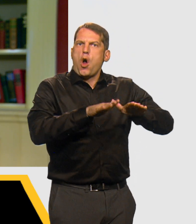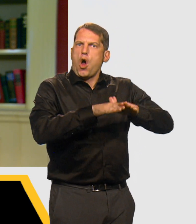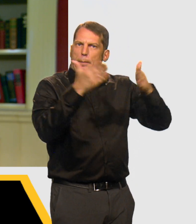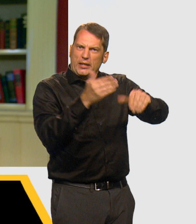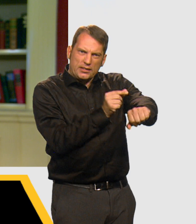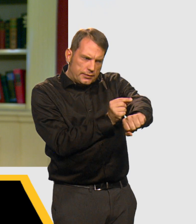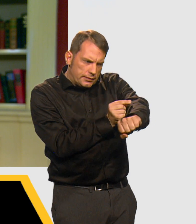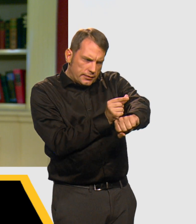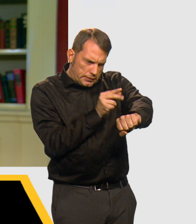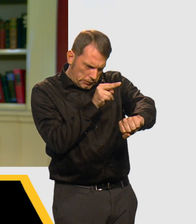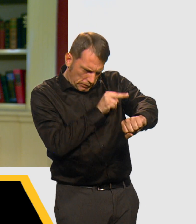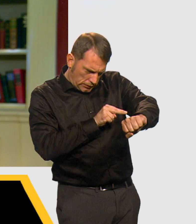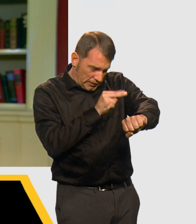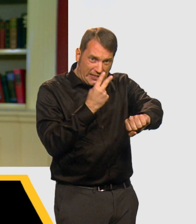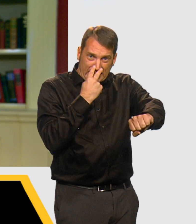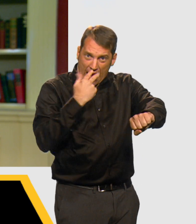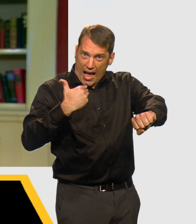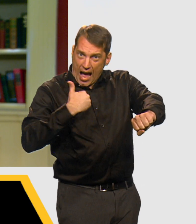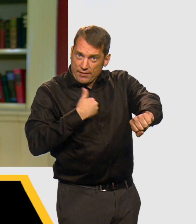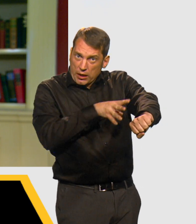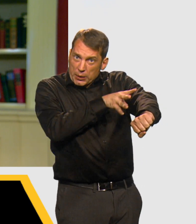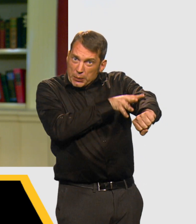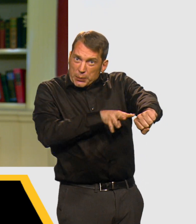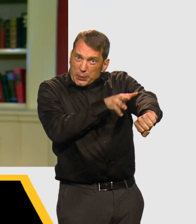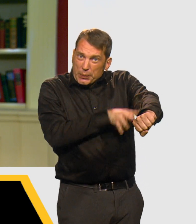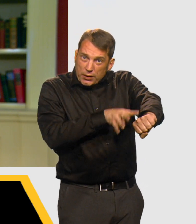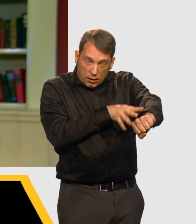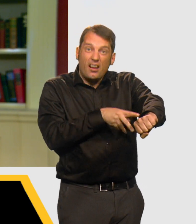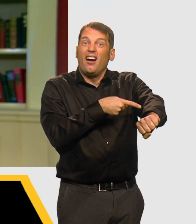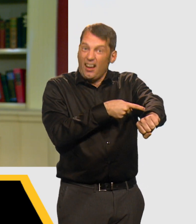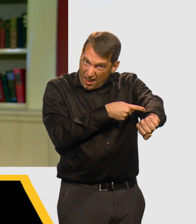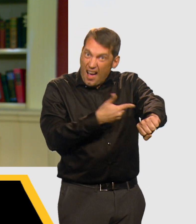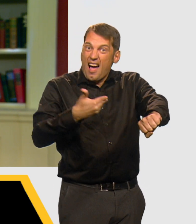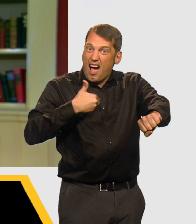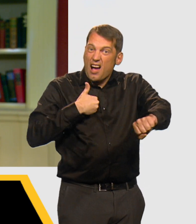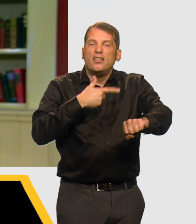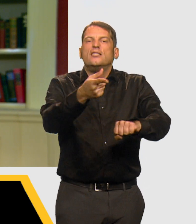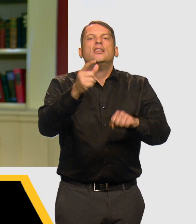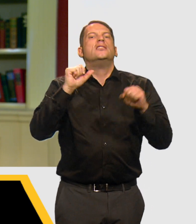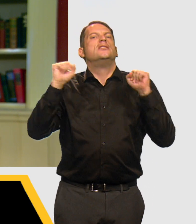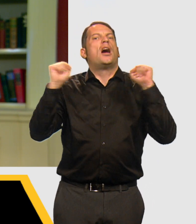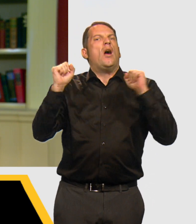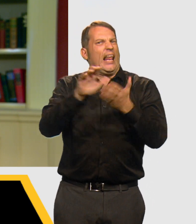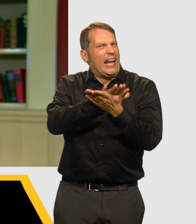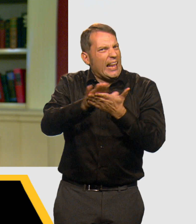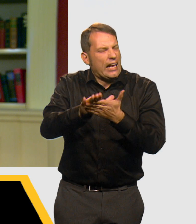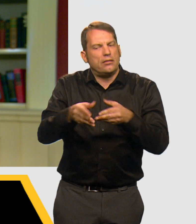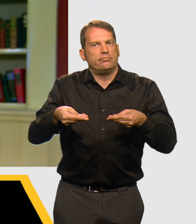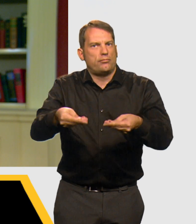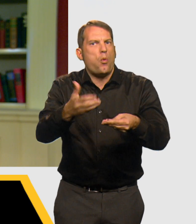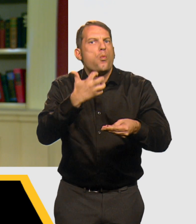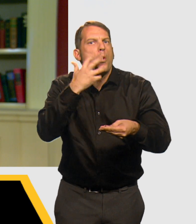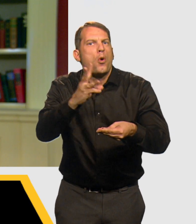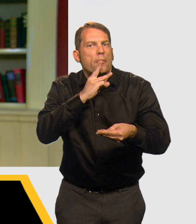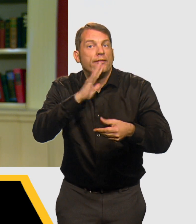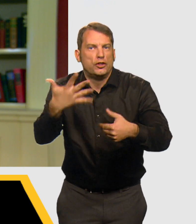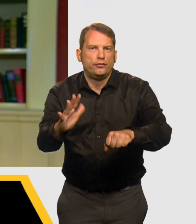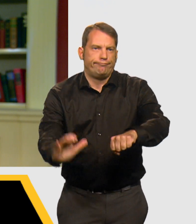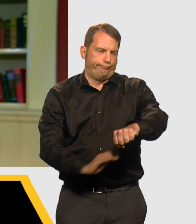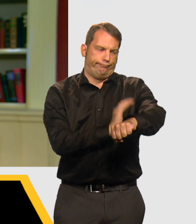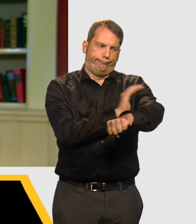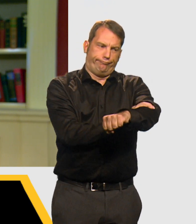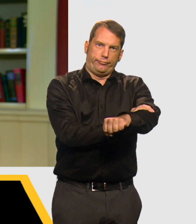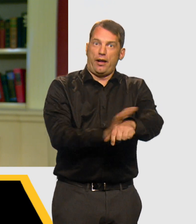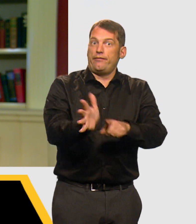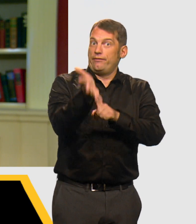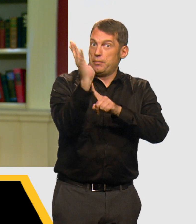Open the wound carefully and examine for pus. If pus is present, soak a clean towel in warm water and hold